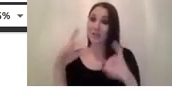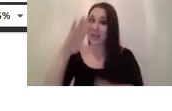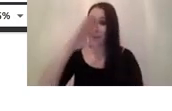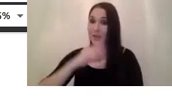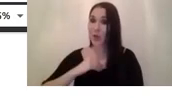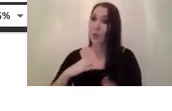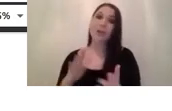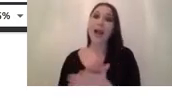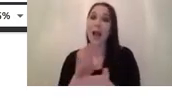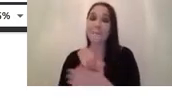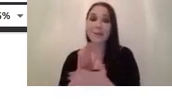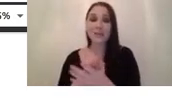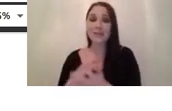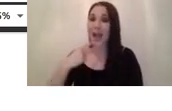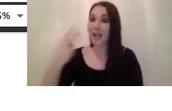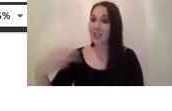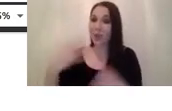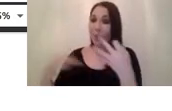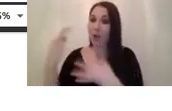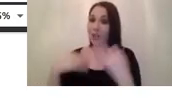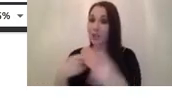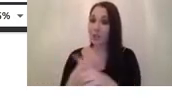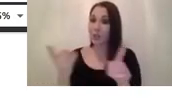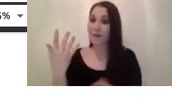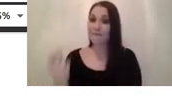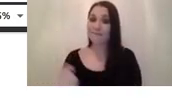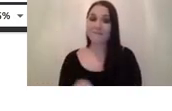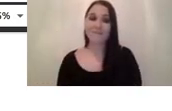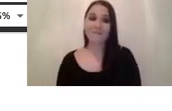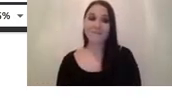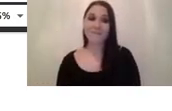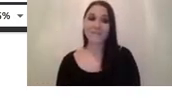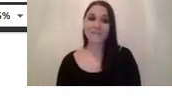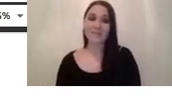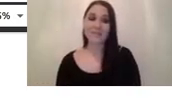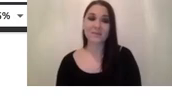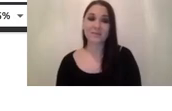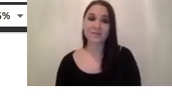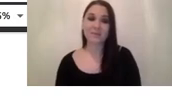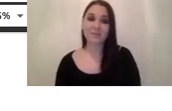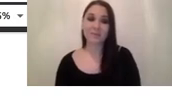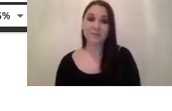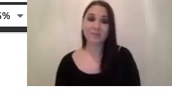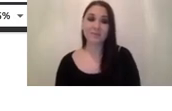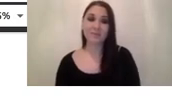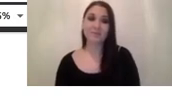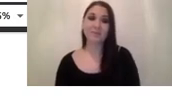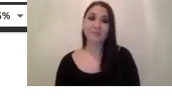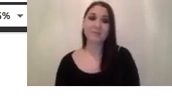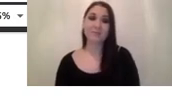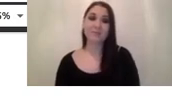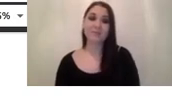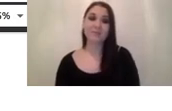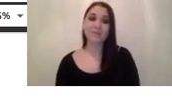um yeah but we're talking about um frame rates uh